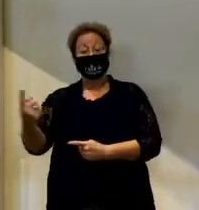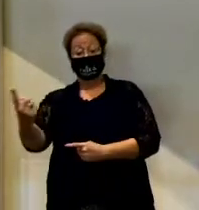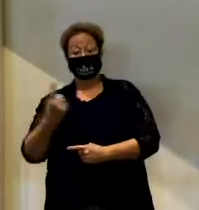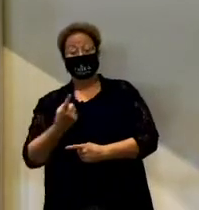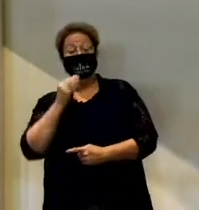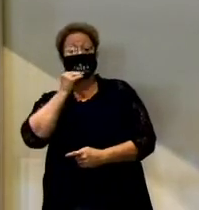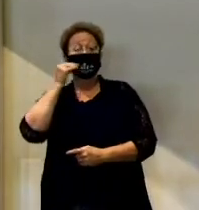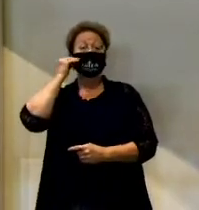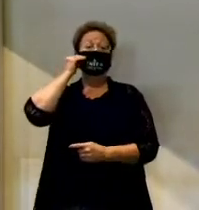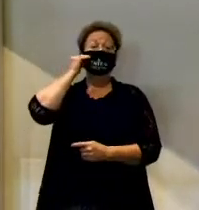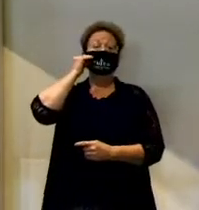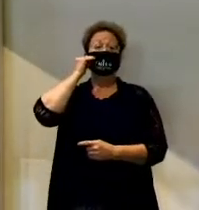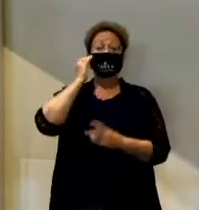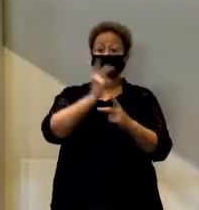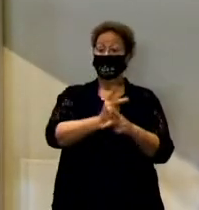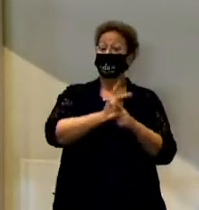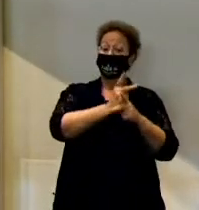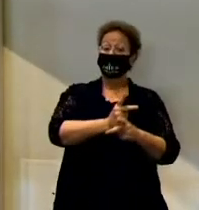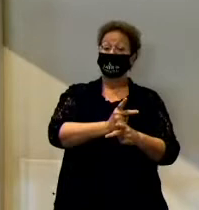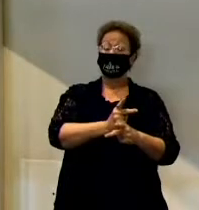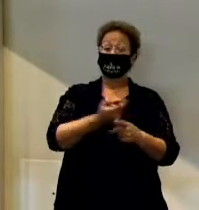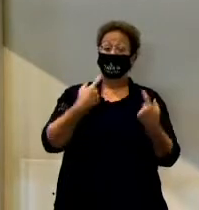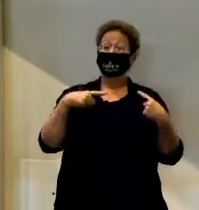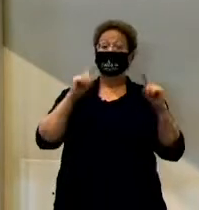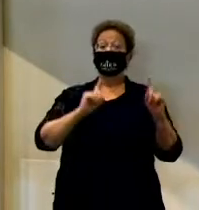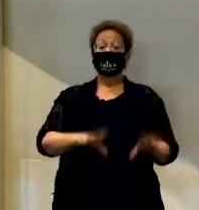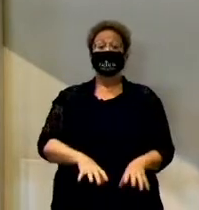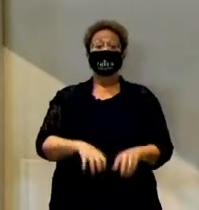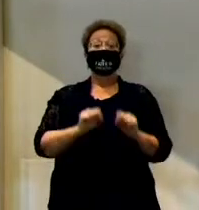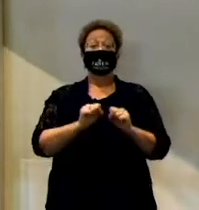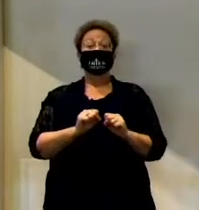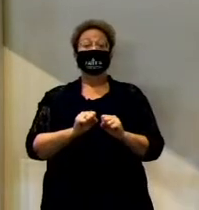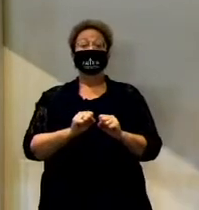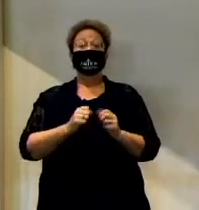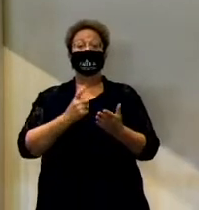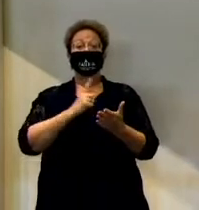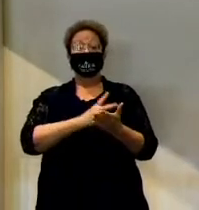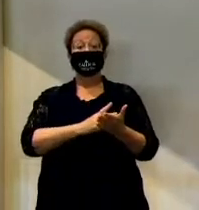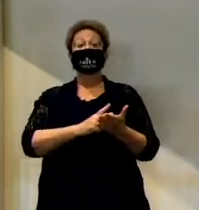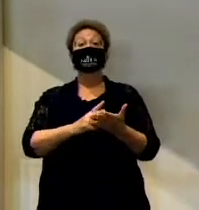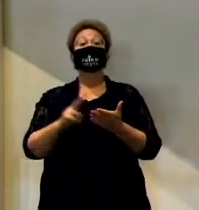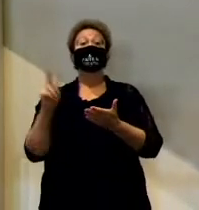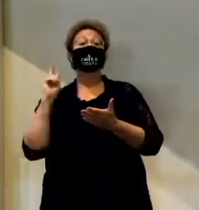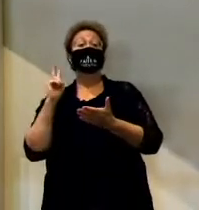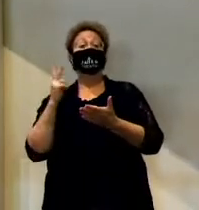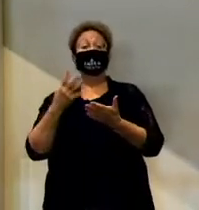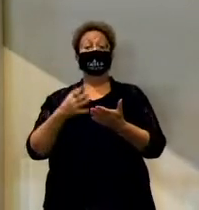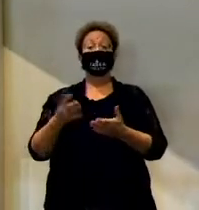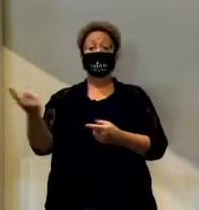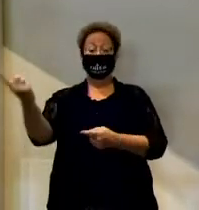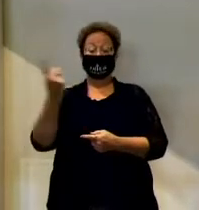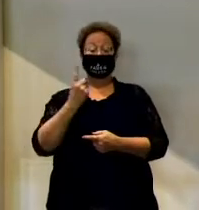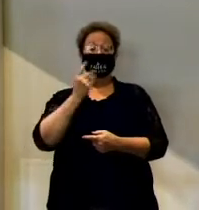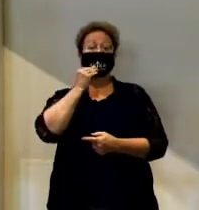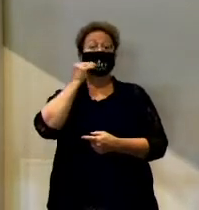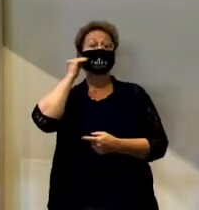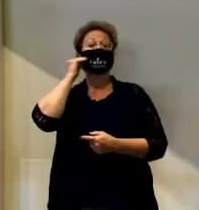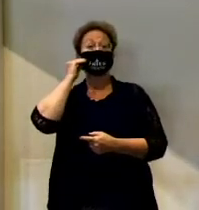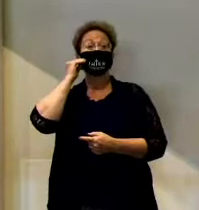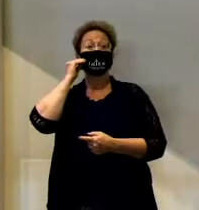that we could provide foster care and then ultimately adopt them. But two weeks before they were to come to our home,